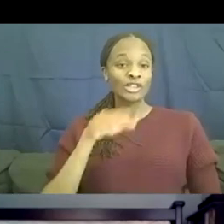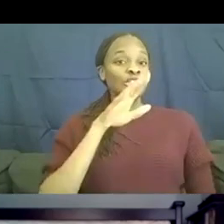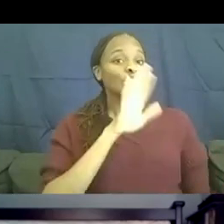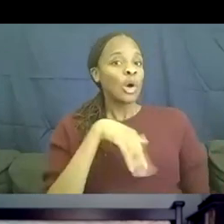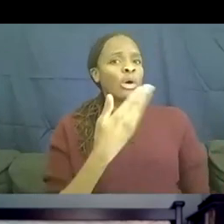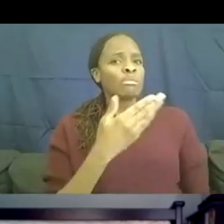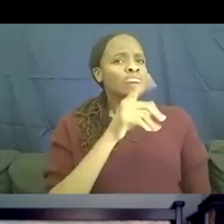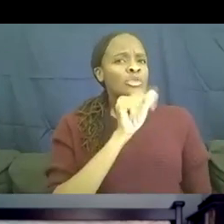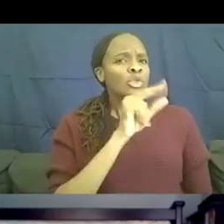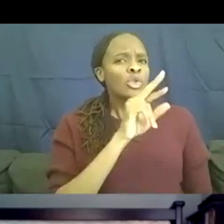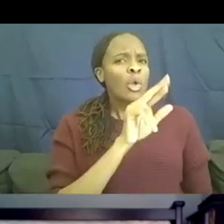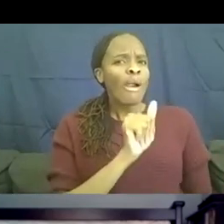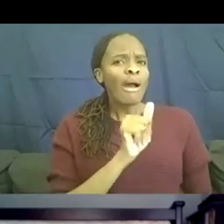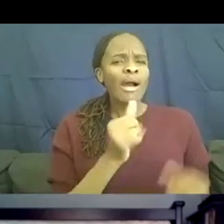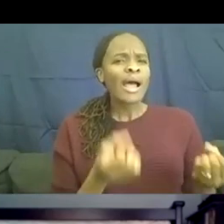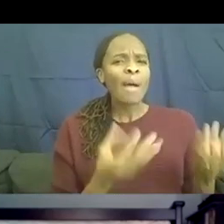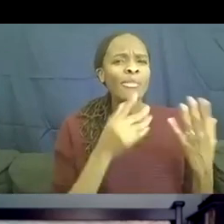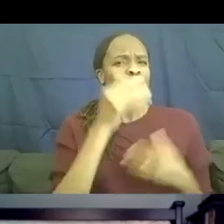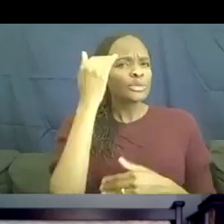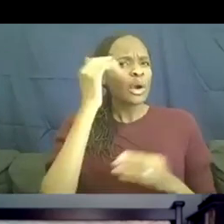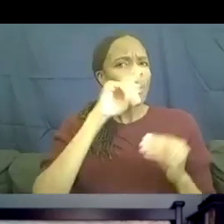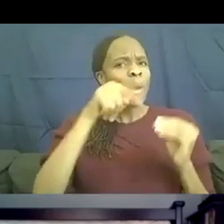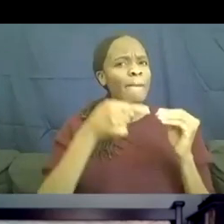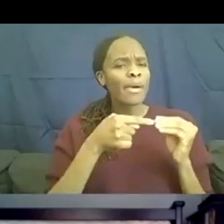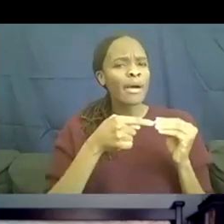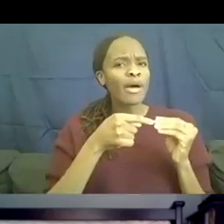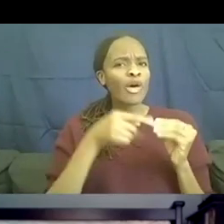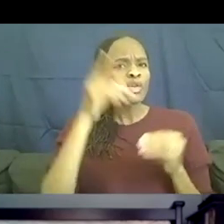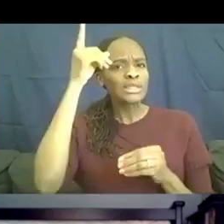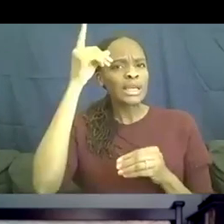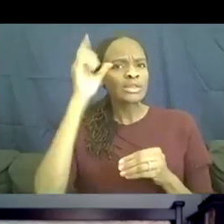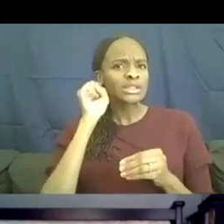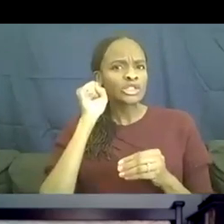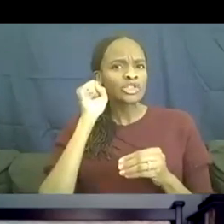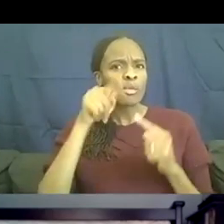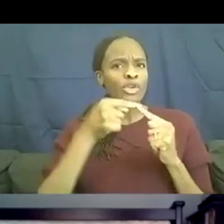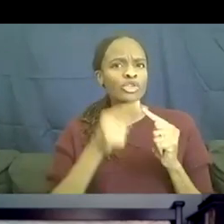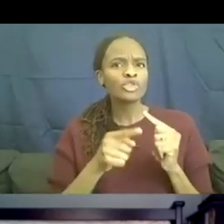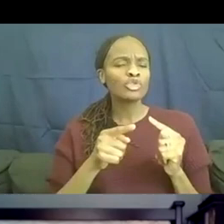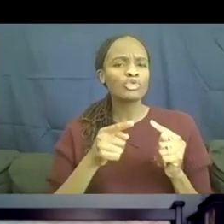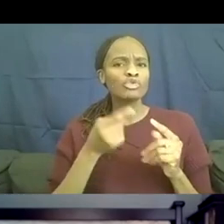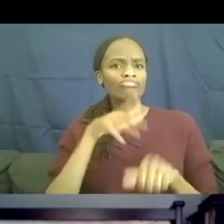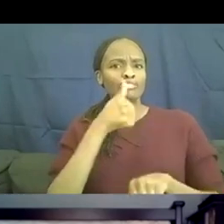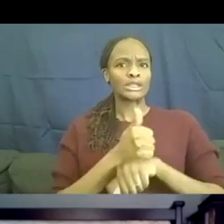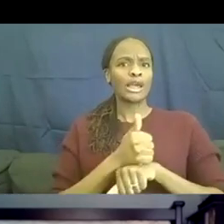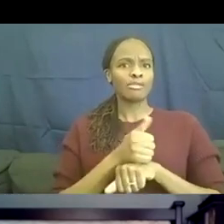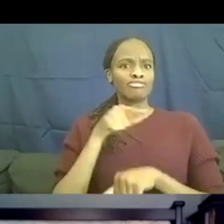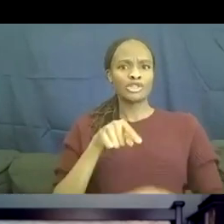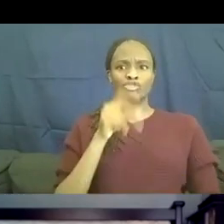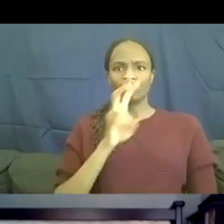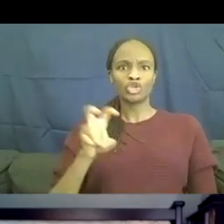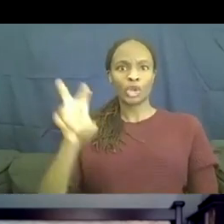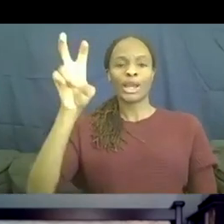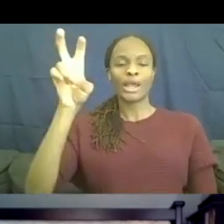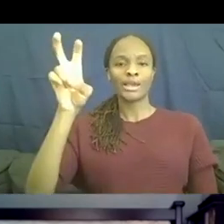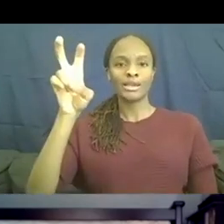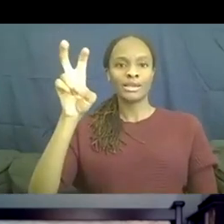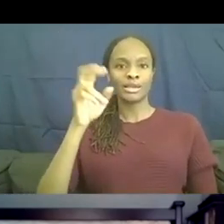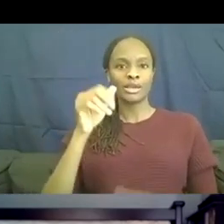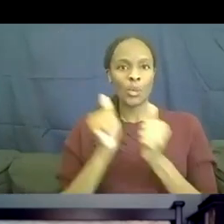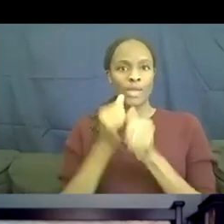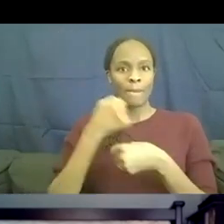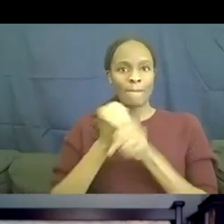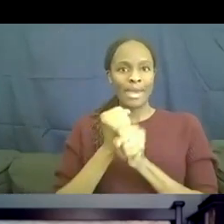how much did you know about Down syndrome when you, um, set off this, set on this journey of making, um, Born This Way?